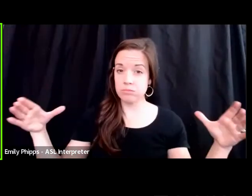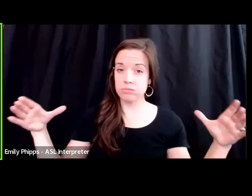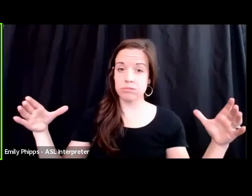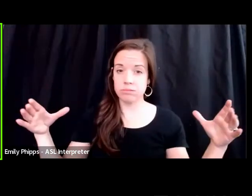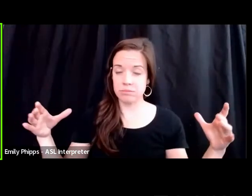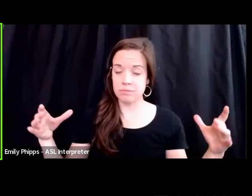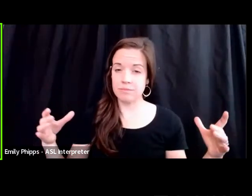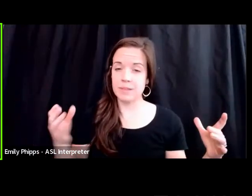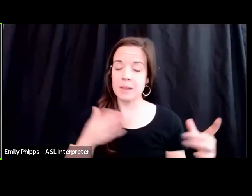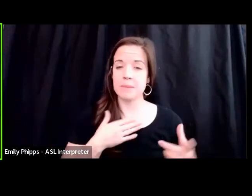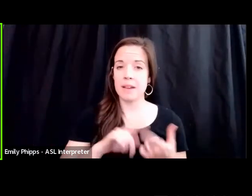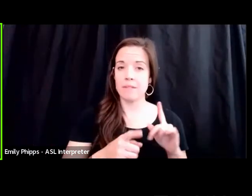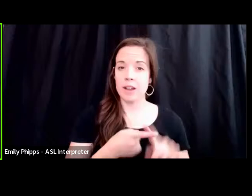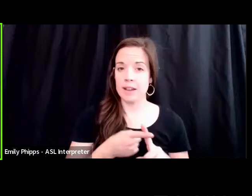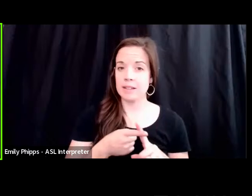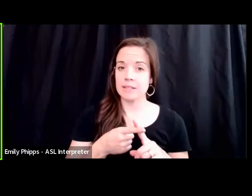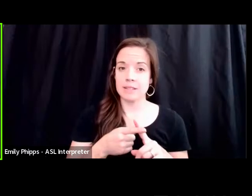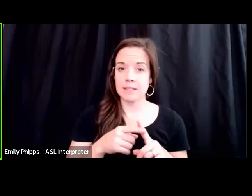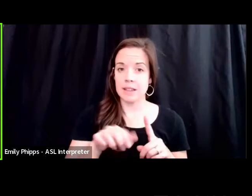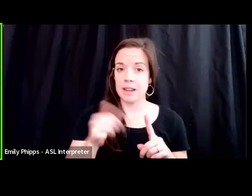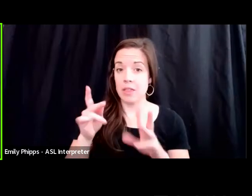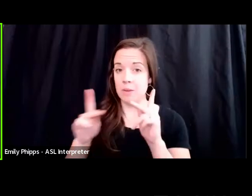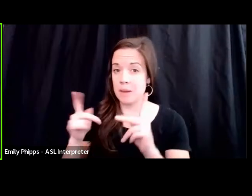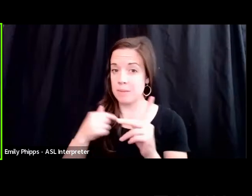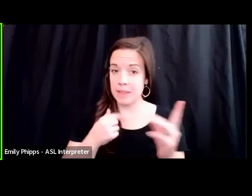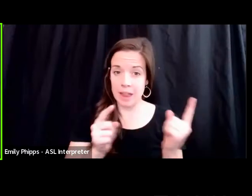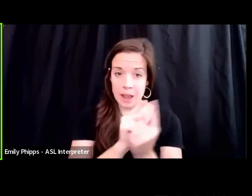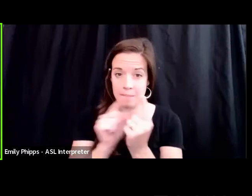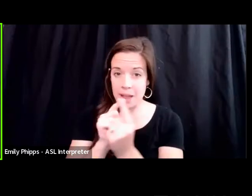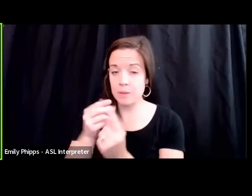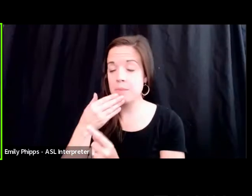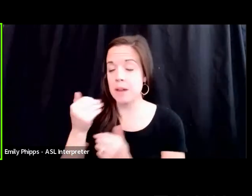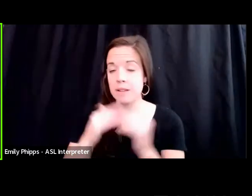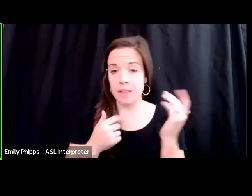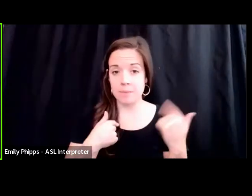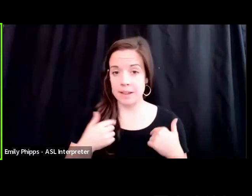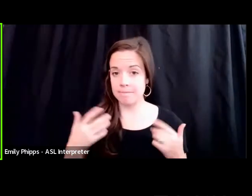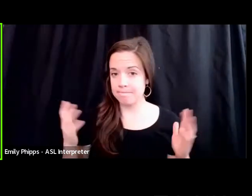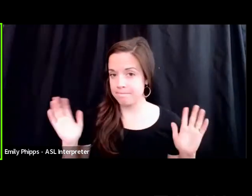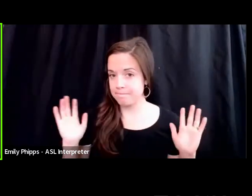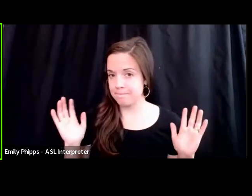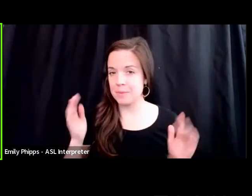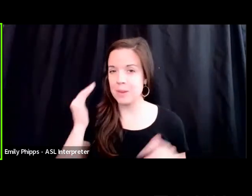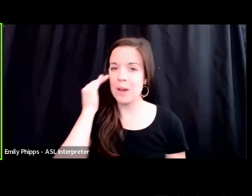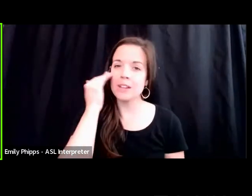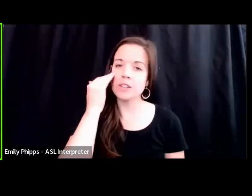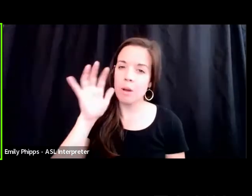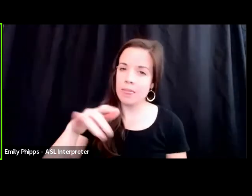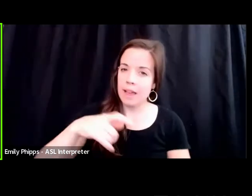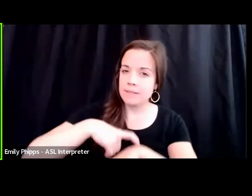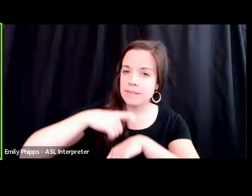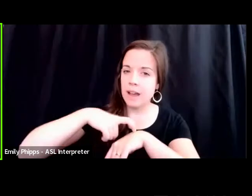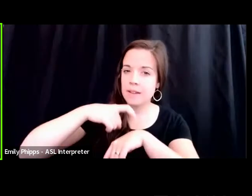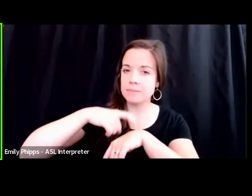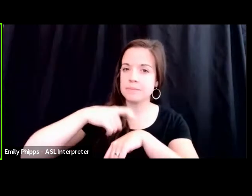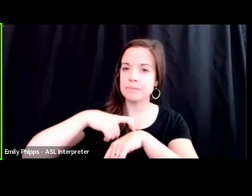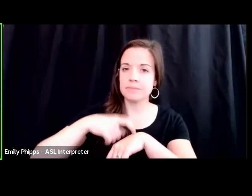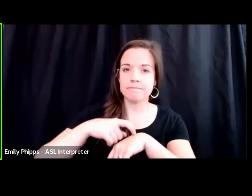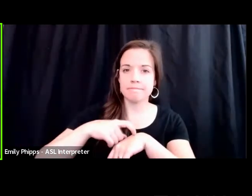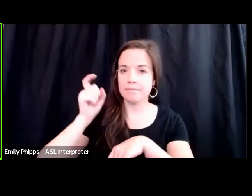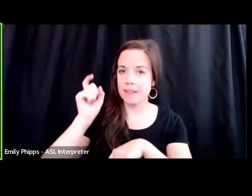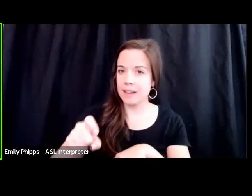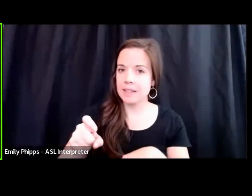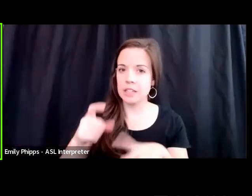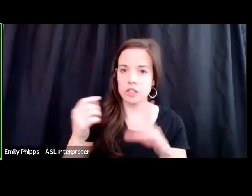my friends and the colleagues that I met were much better than I was. So I knew at that point in time, I needed to